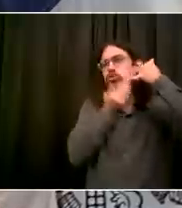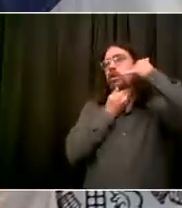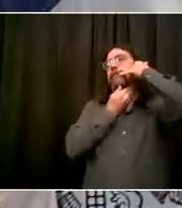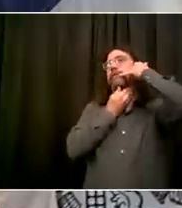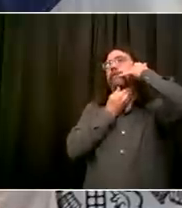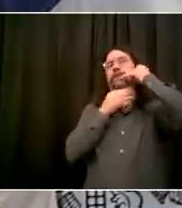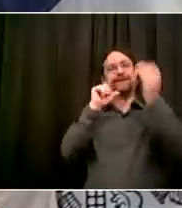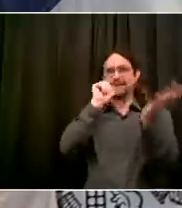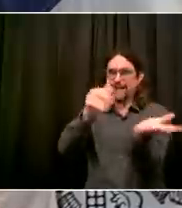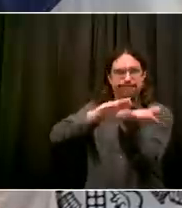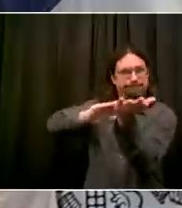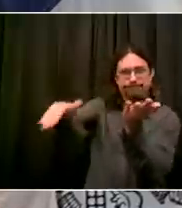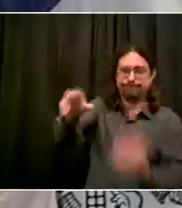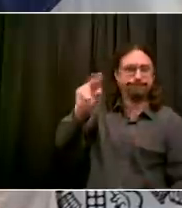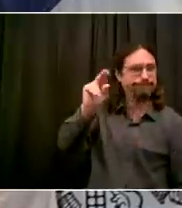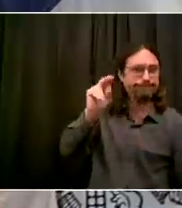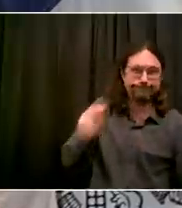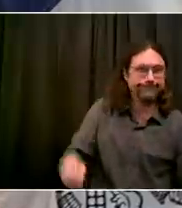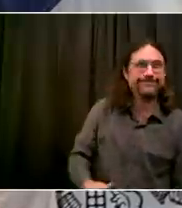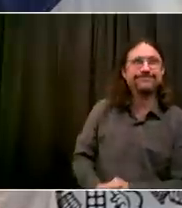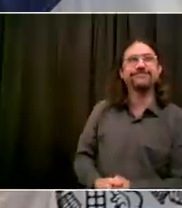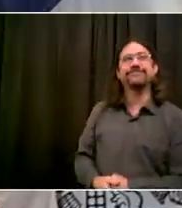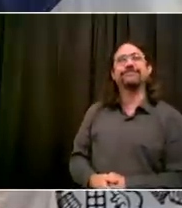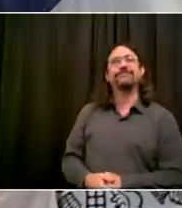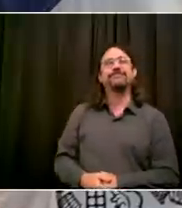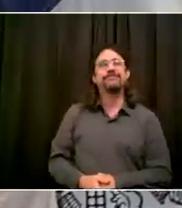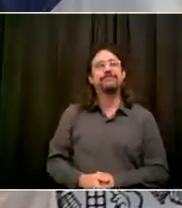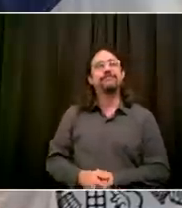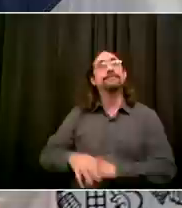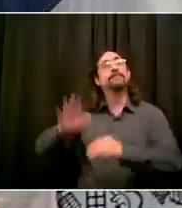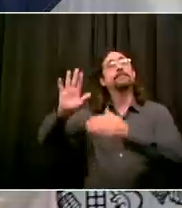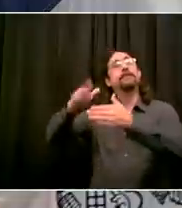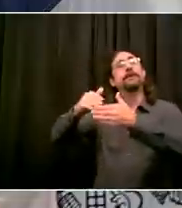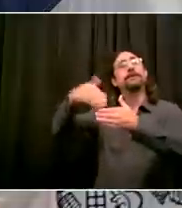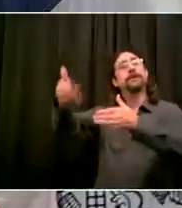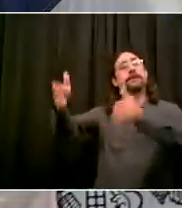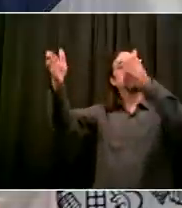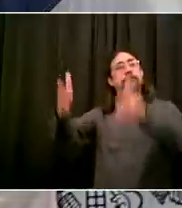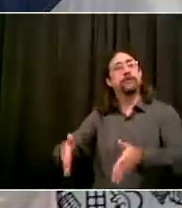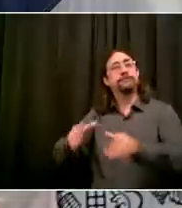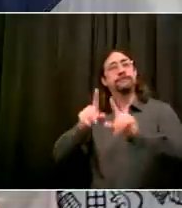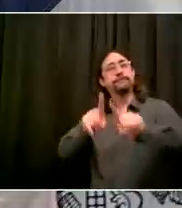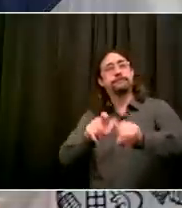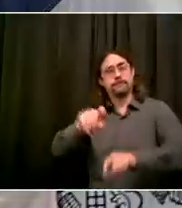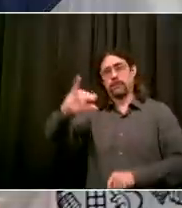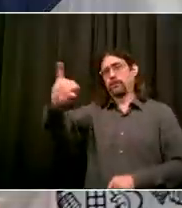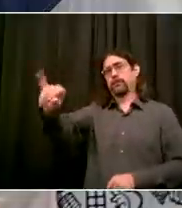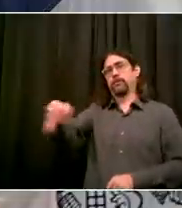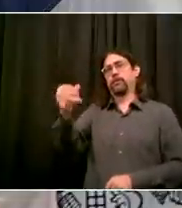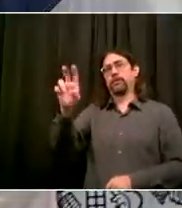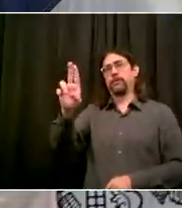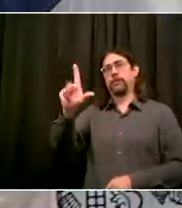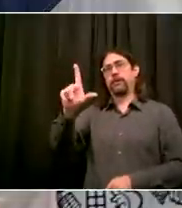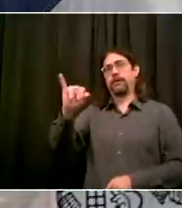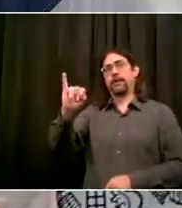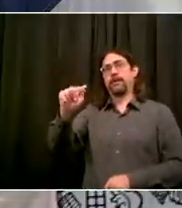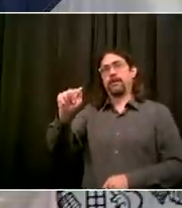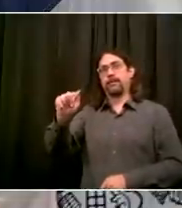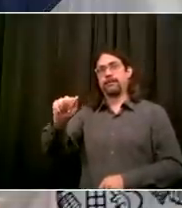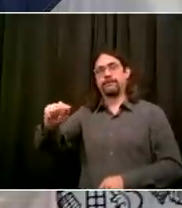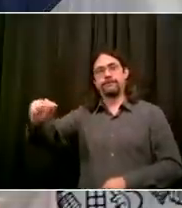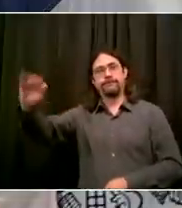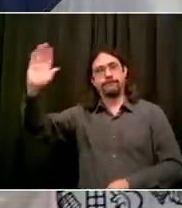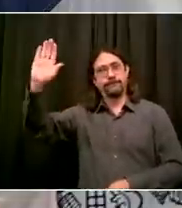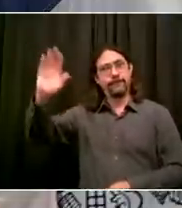Hey, good morning, Mr. Mayor. How are you doing? Good morning, Julia. How are you? Good. Just following up on Andrew's question,